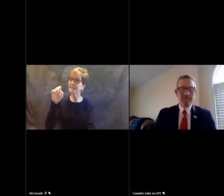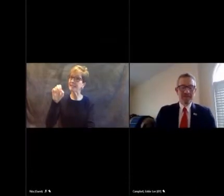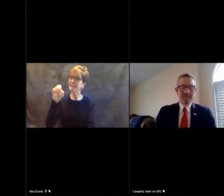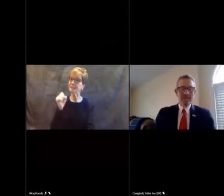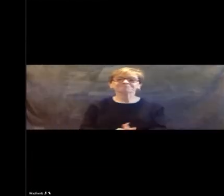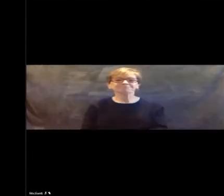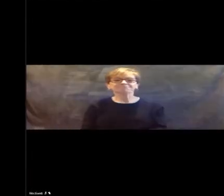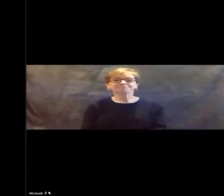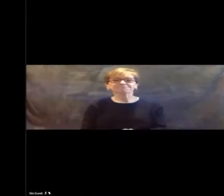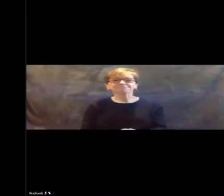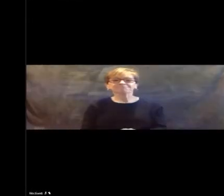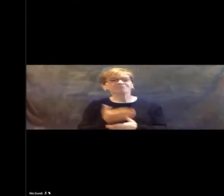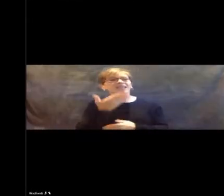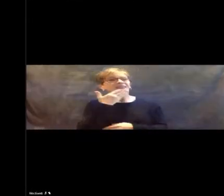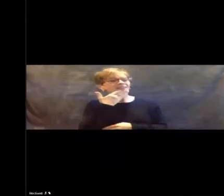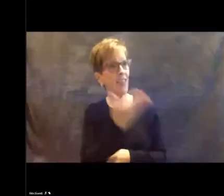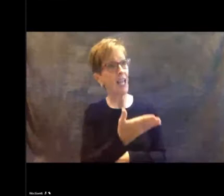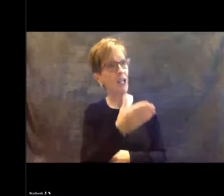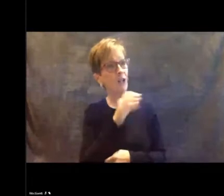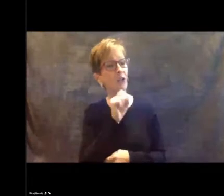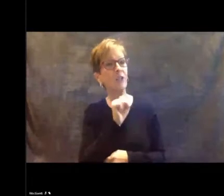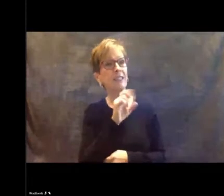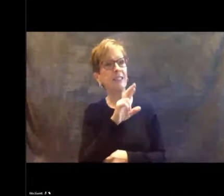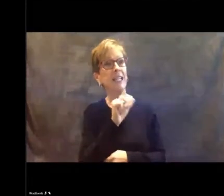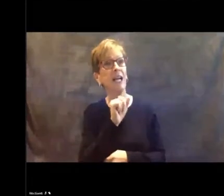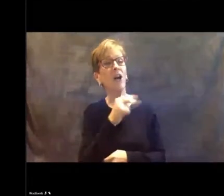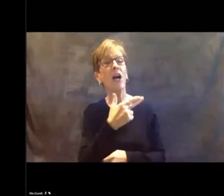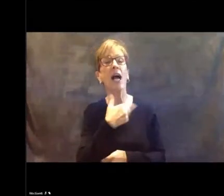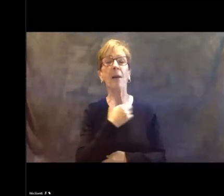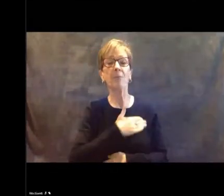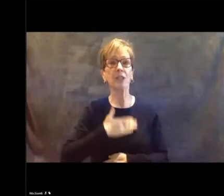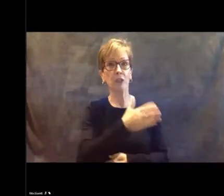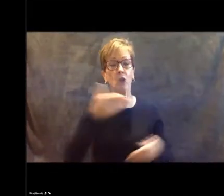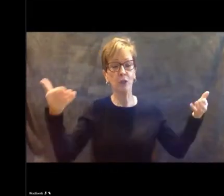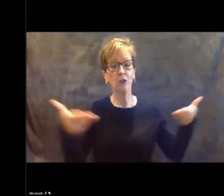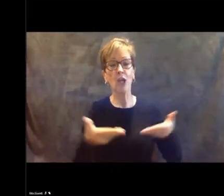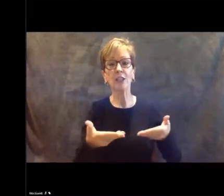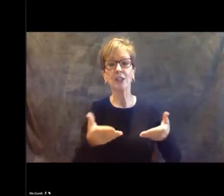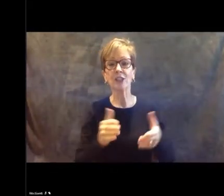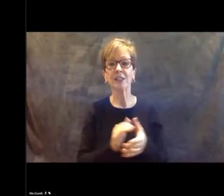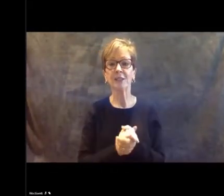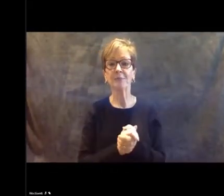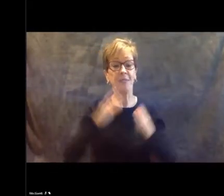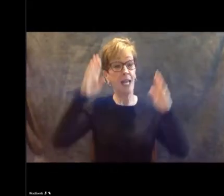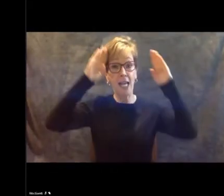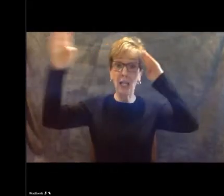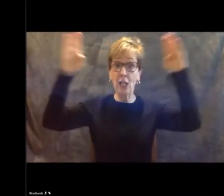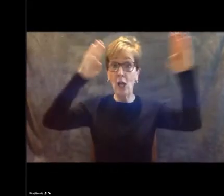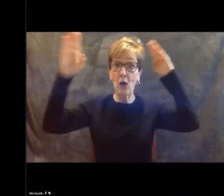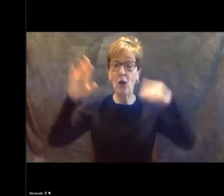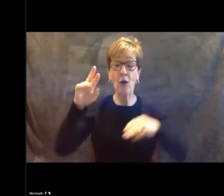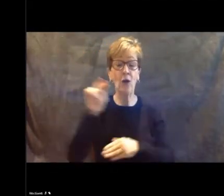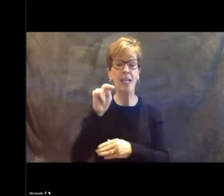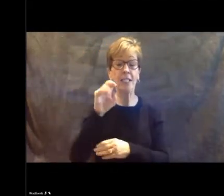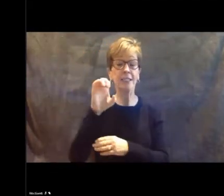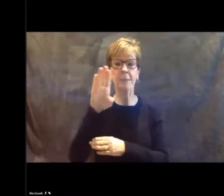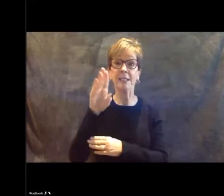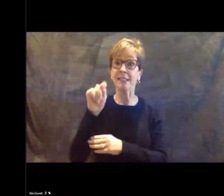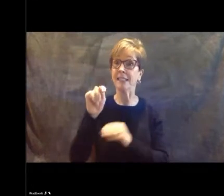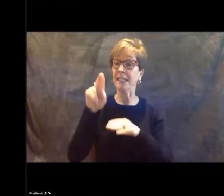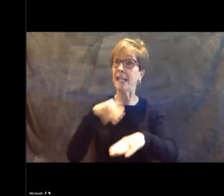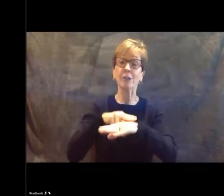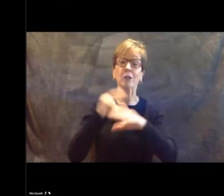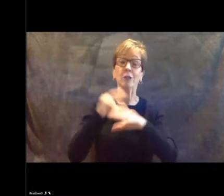Thank you, Sarah. I appreciate the introduction. Hello, National Board Certified Teachers. Congratulations.